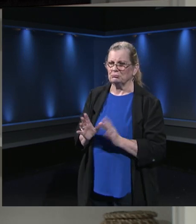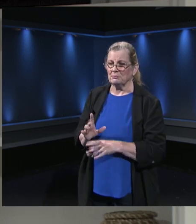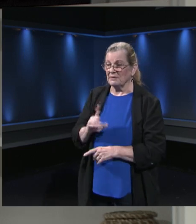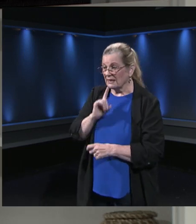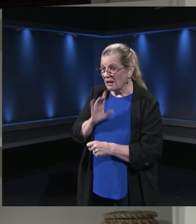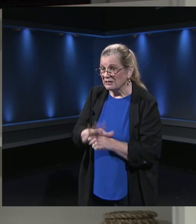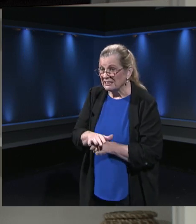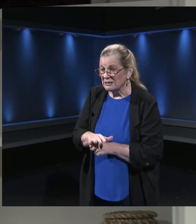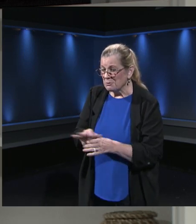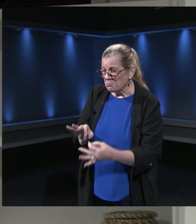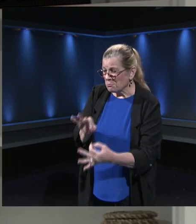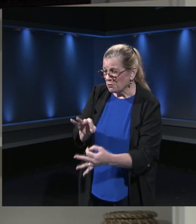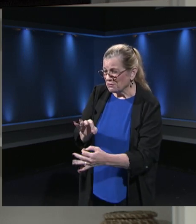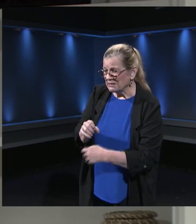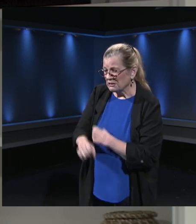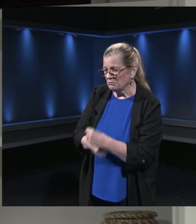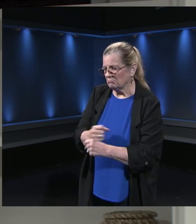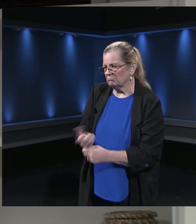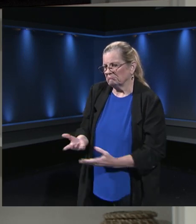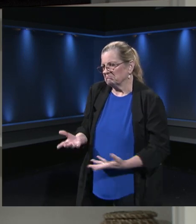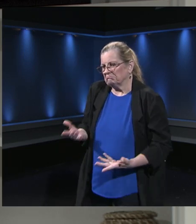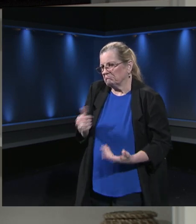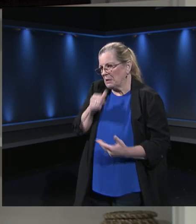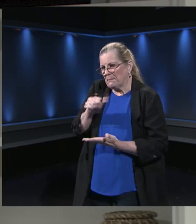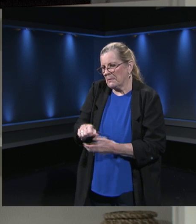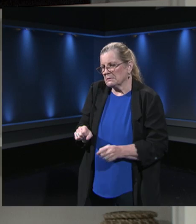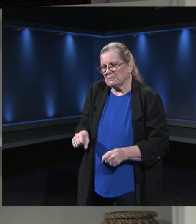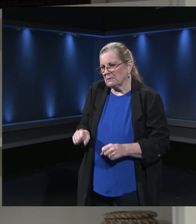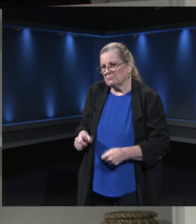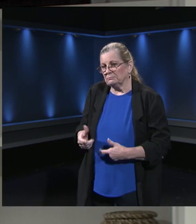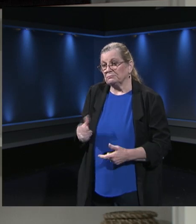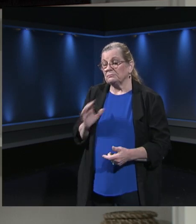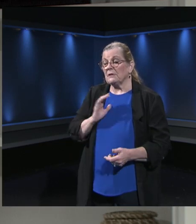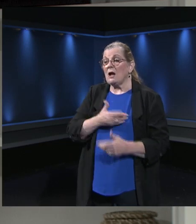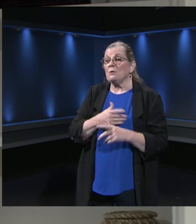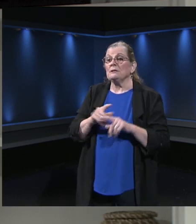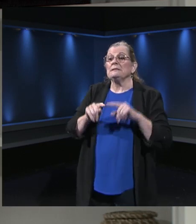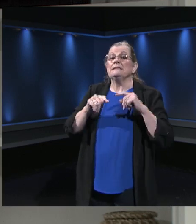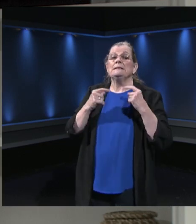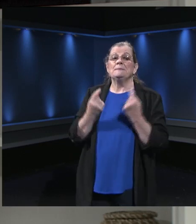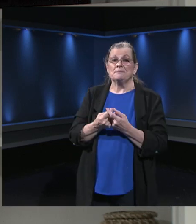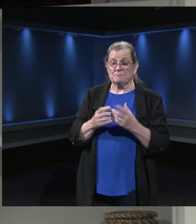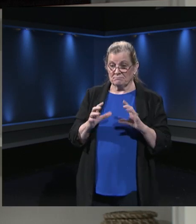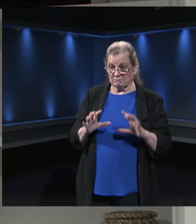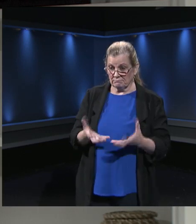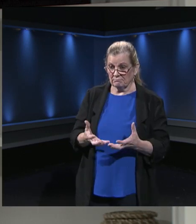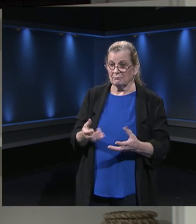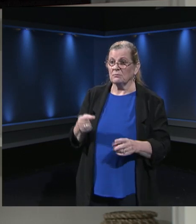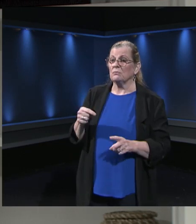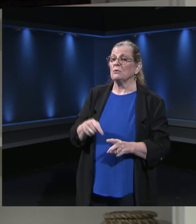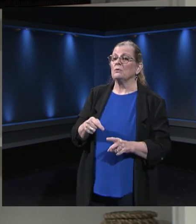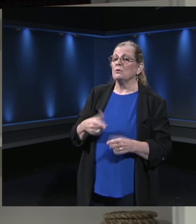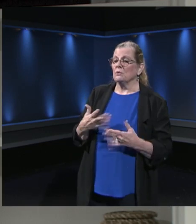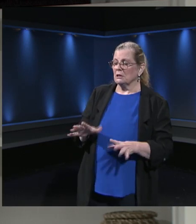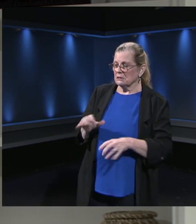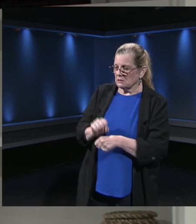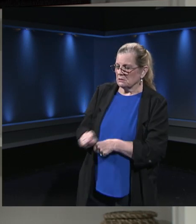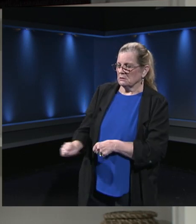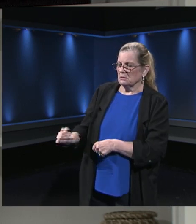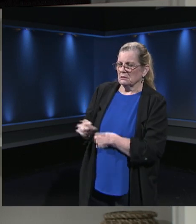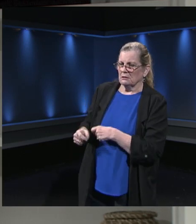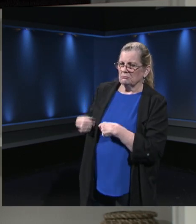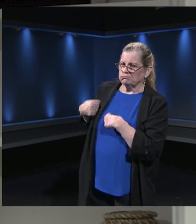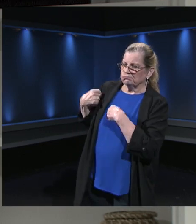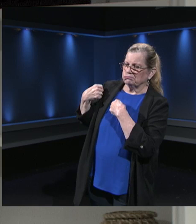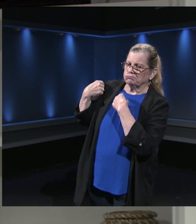but I can guarantee you that our team, no one in the country will work harder than FCPS to